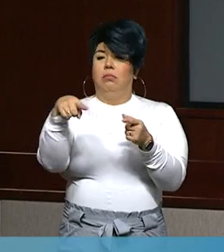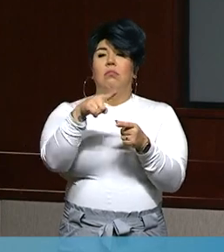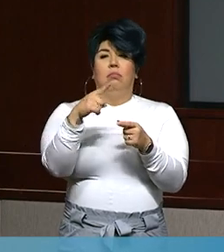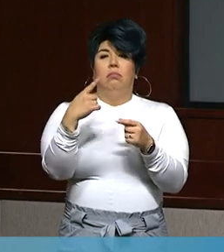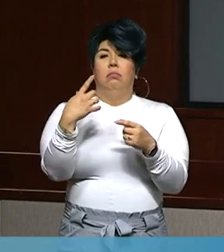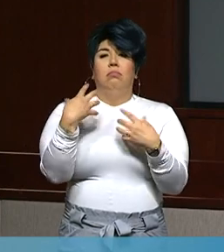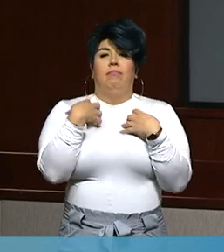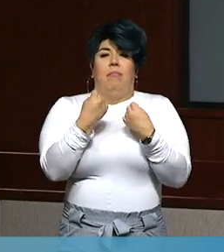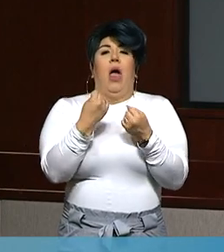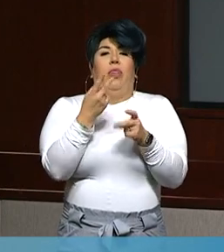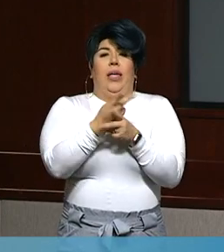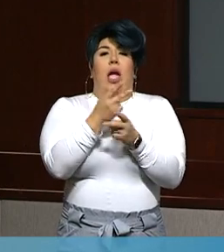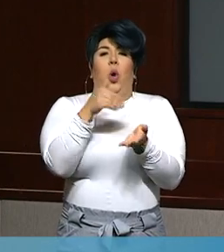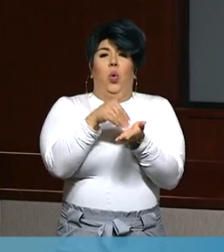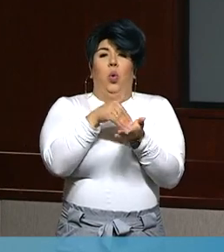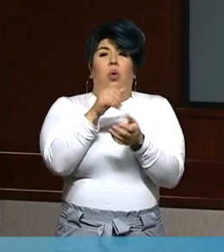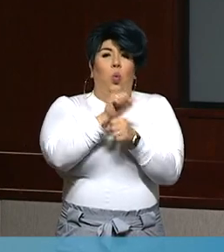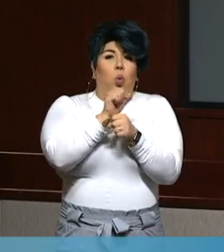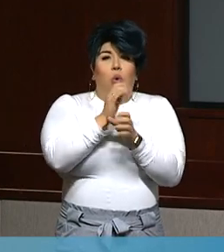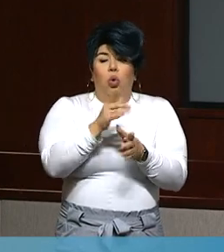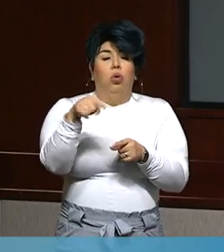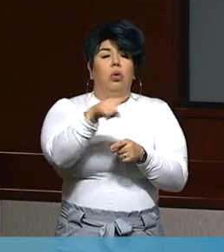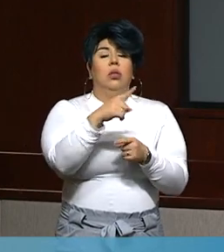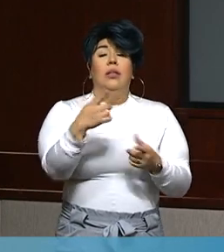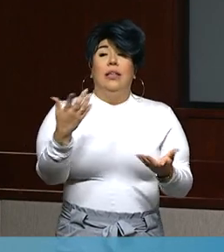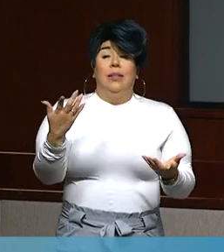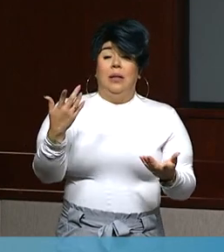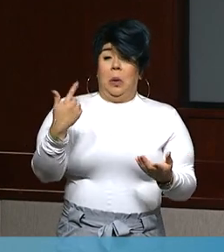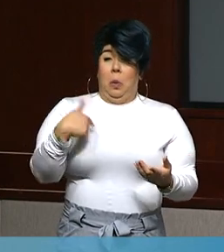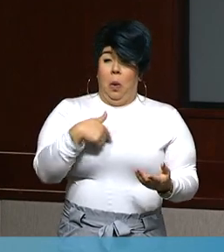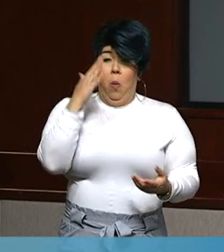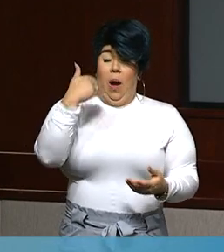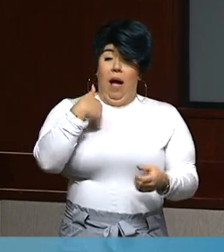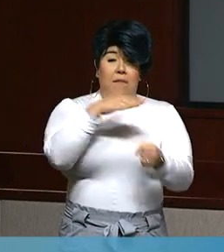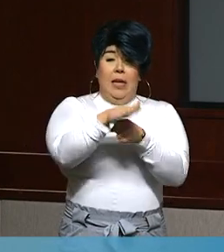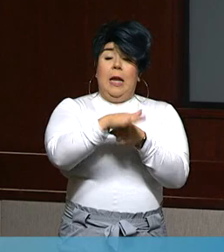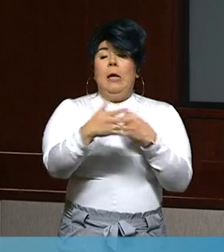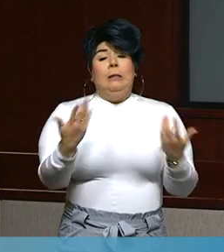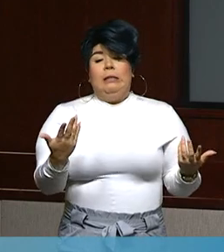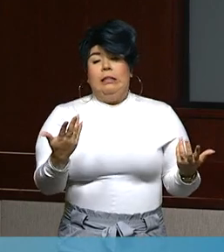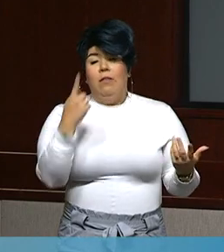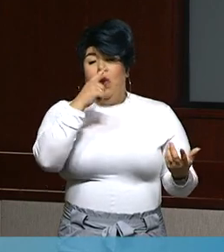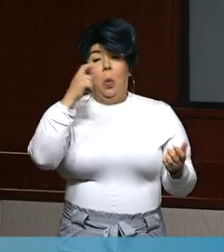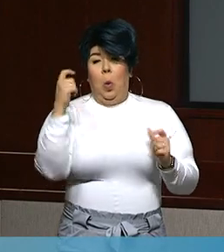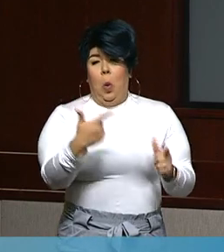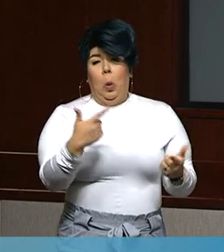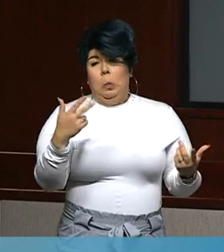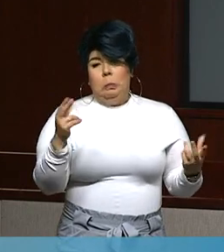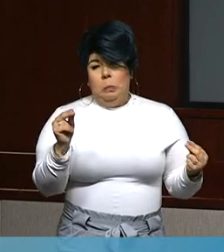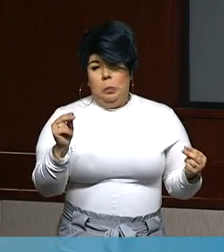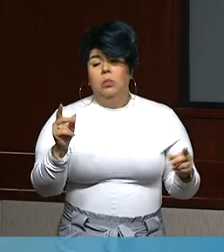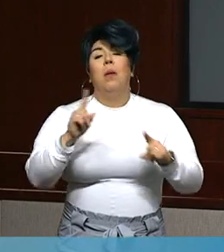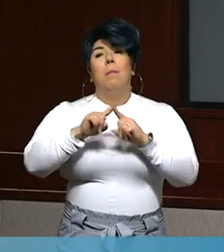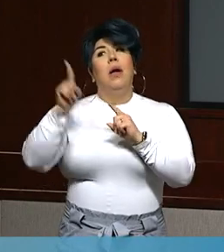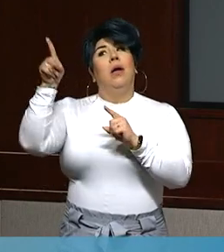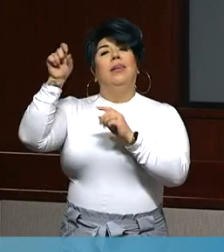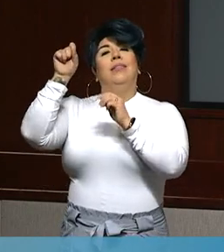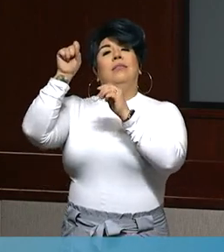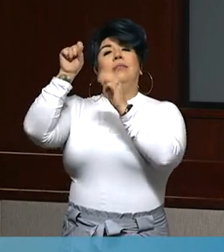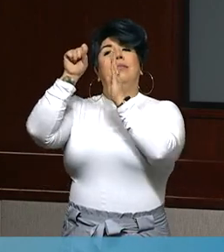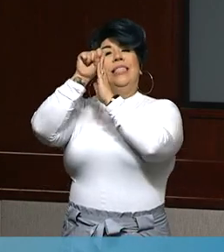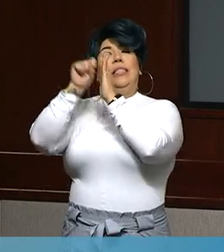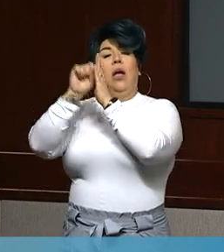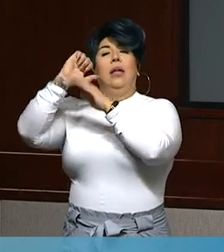don't expect that we will have all enough vaccine immediately available for all of them. So the state has made sub priority